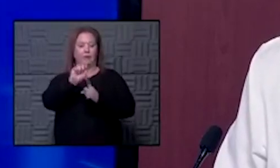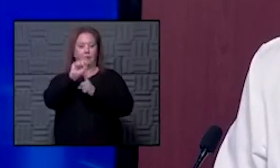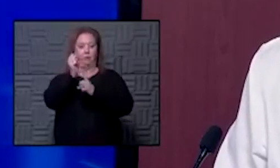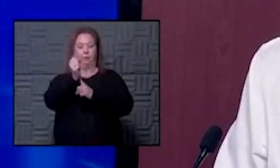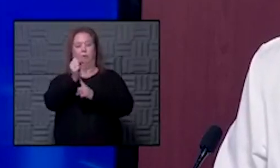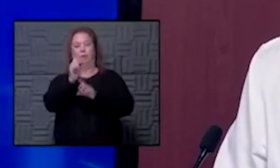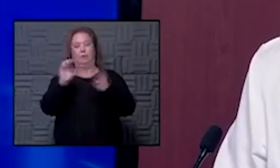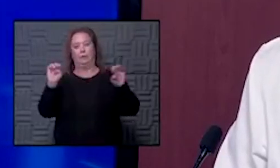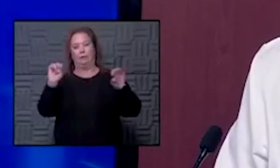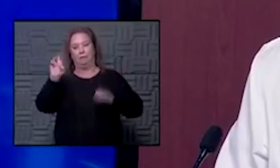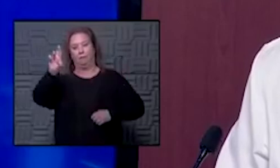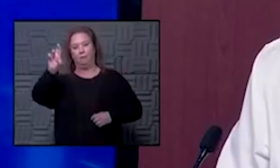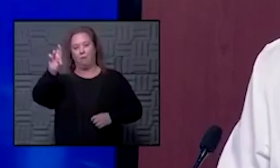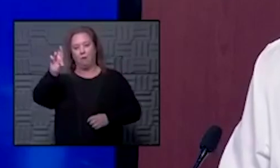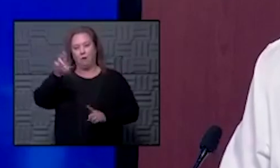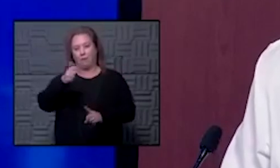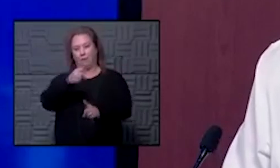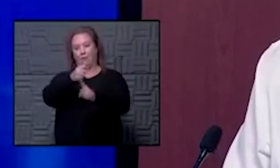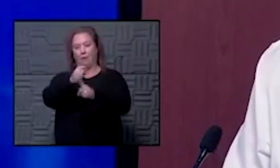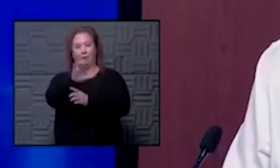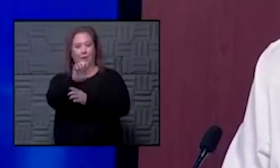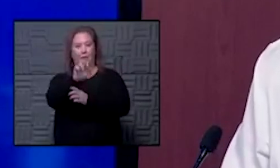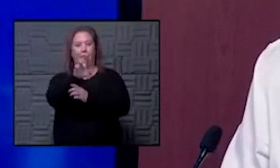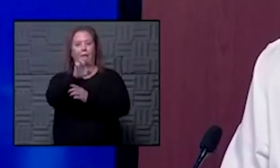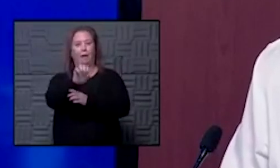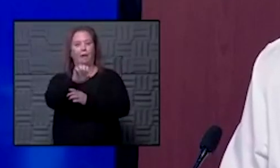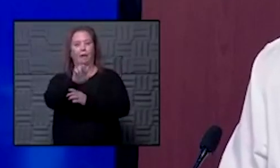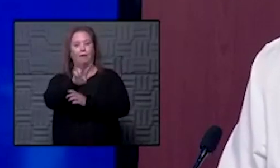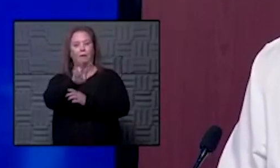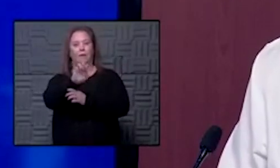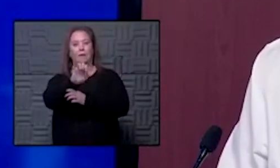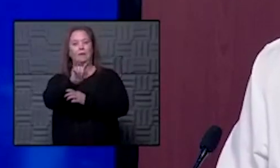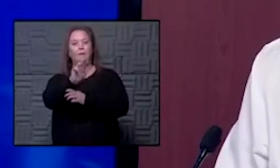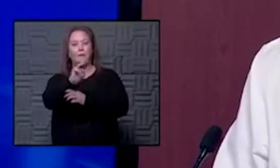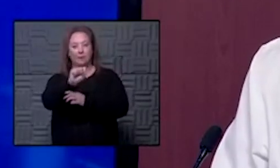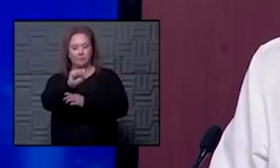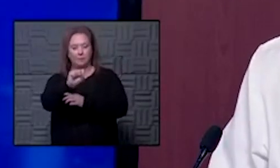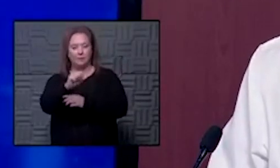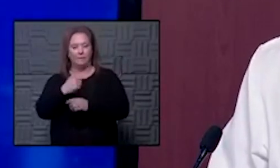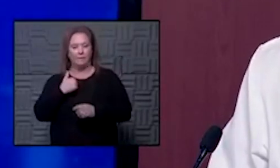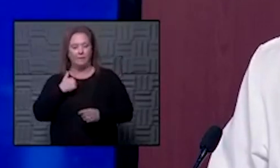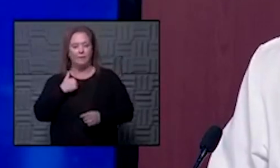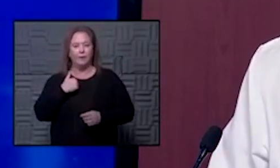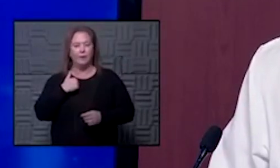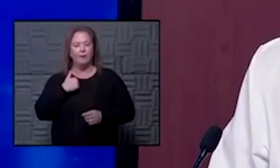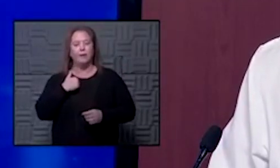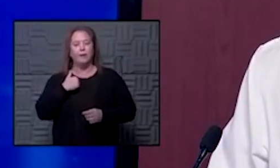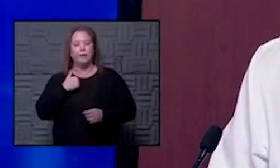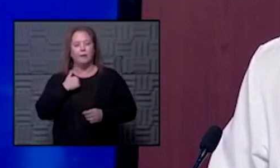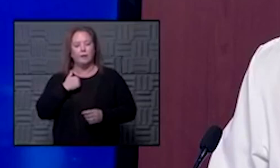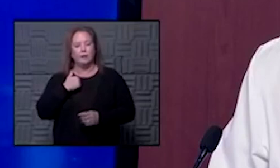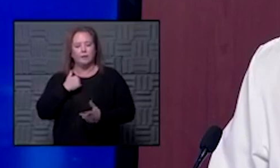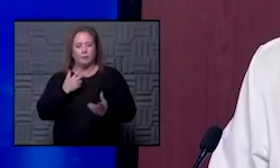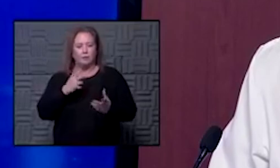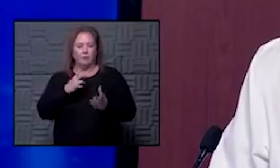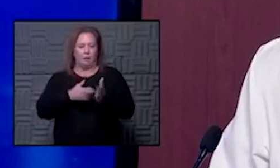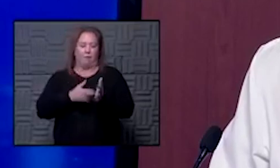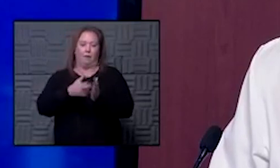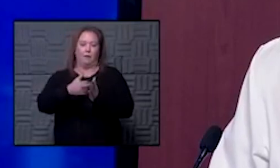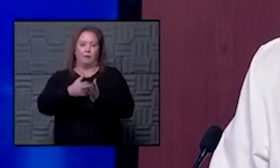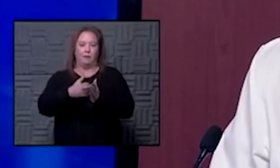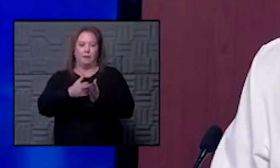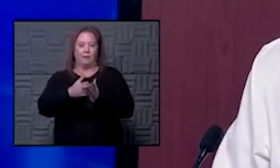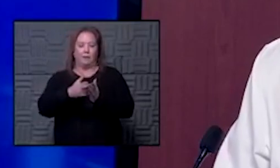in the emergency department for example has impacted the care that victims of trauma receive i think we can pretty pretty honestly